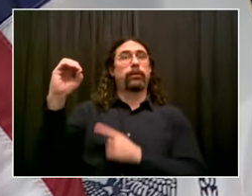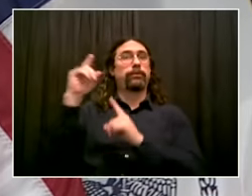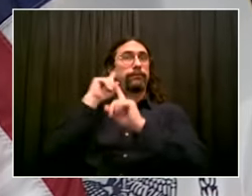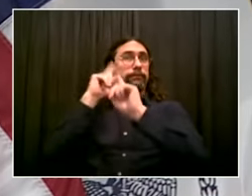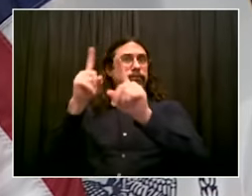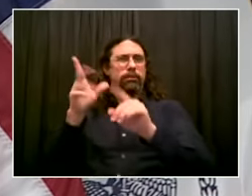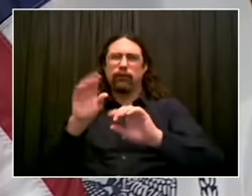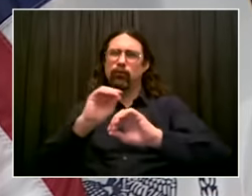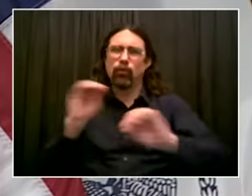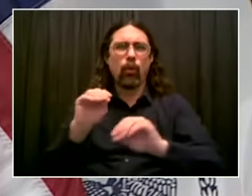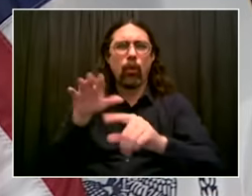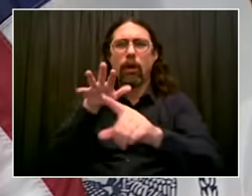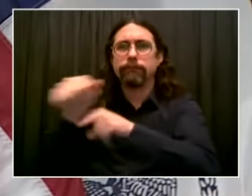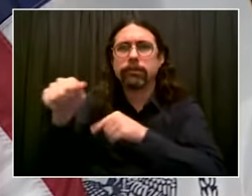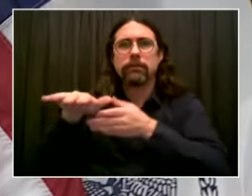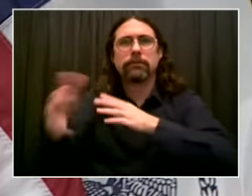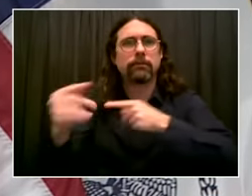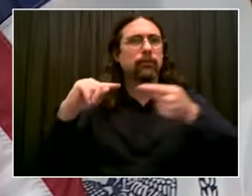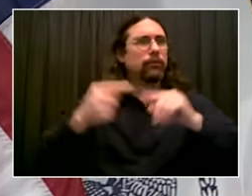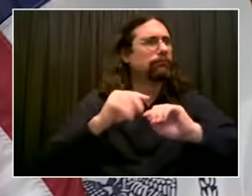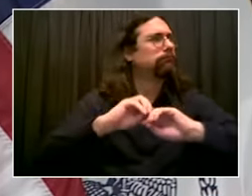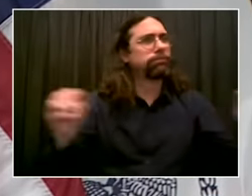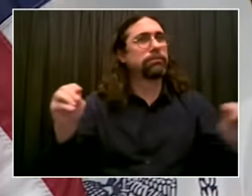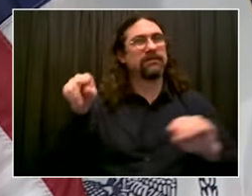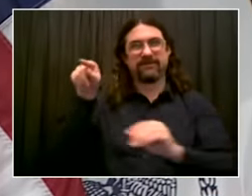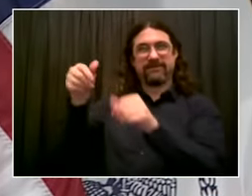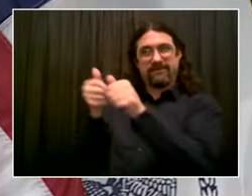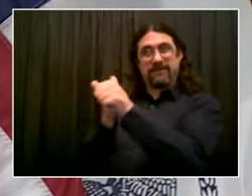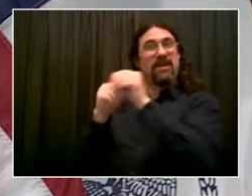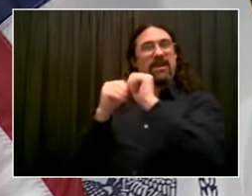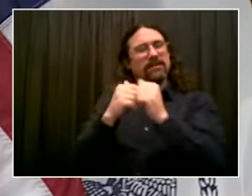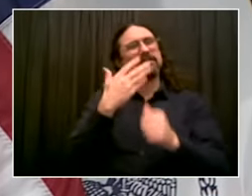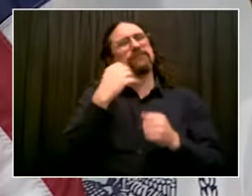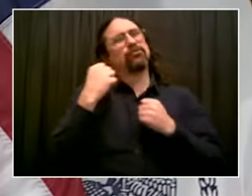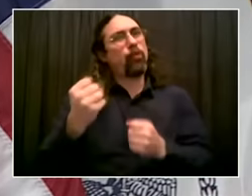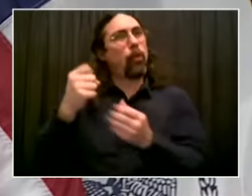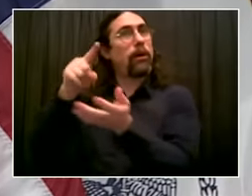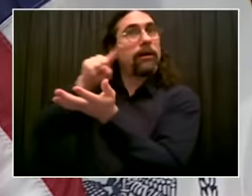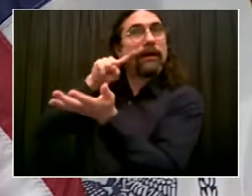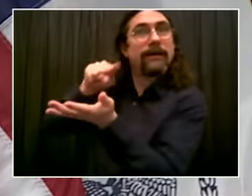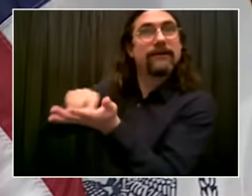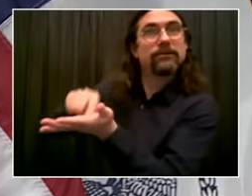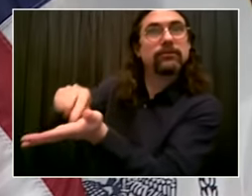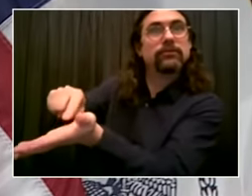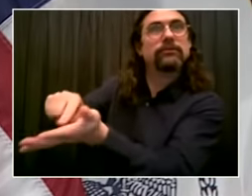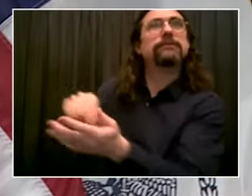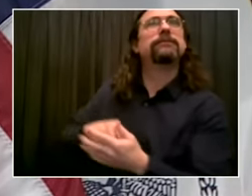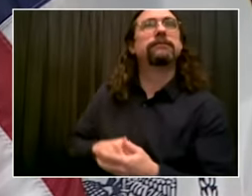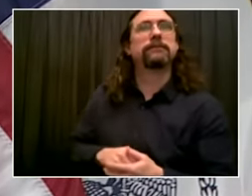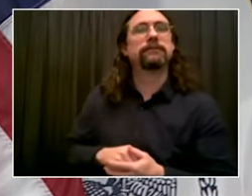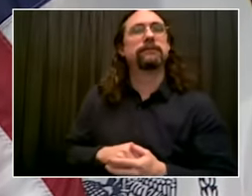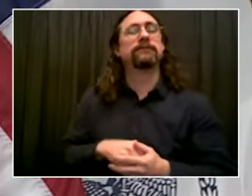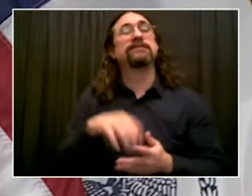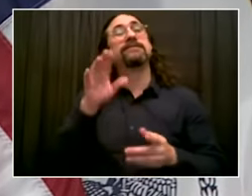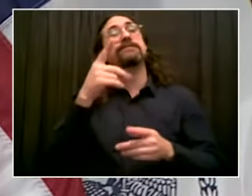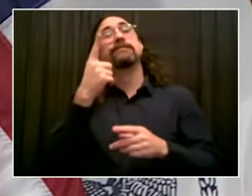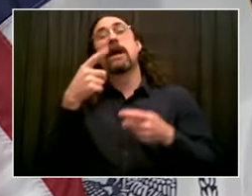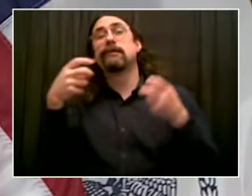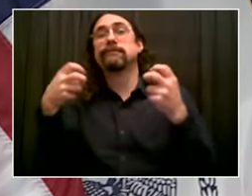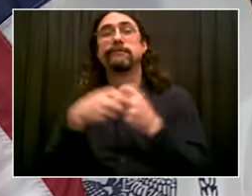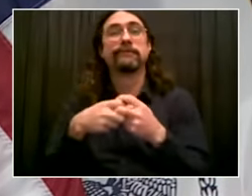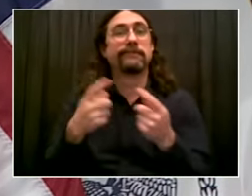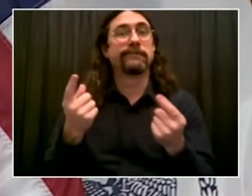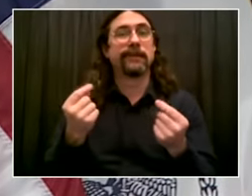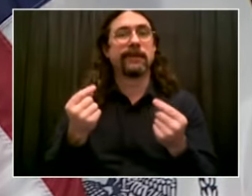and other challenges. My hope now, more than I've had the hope before, Gersh, is that we actually may be made pretty